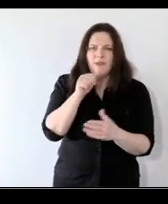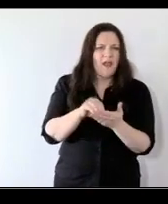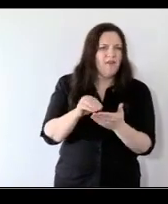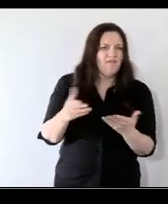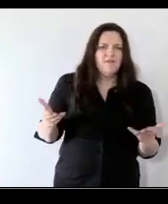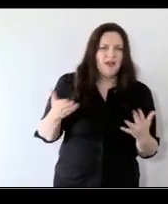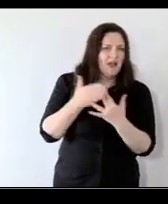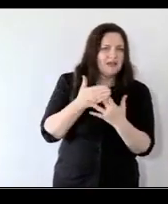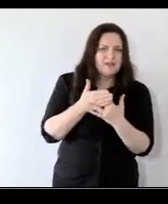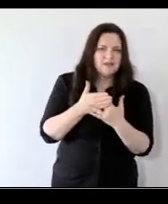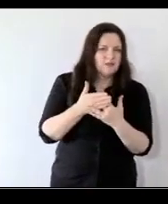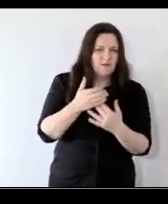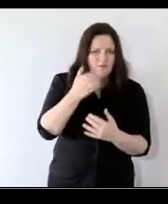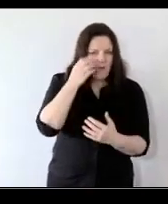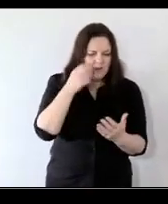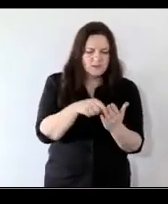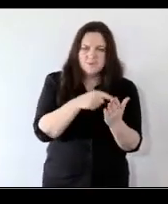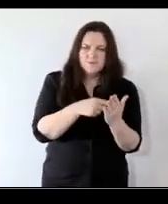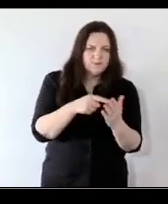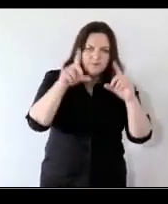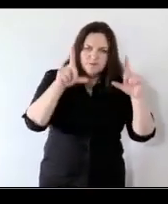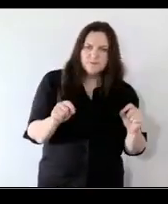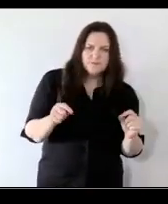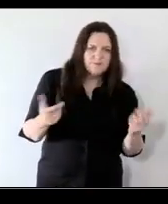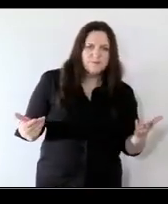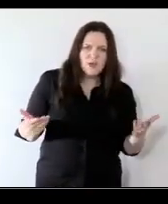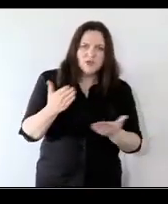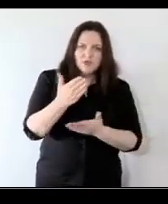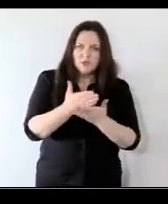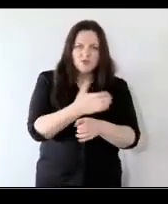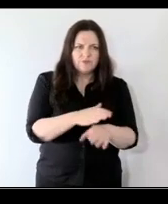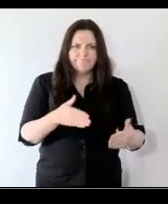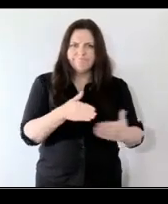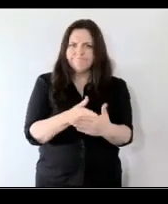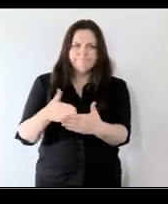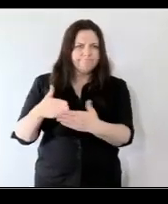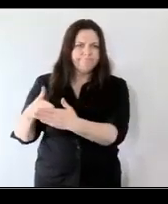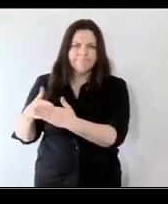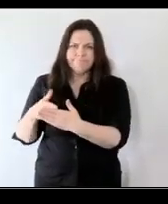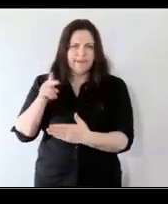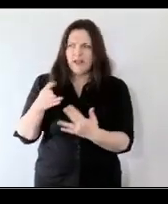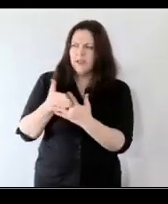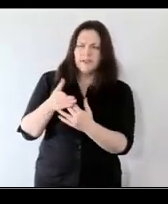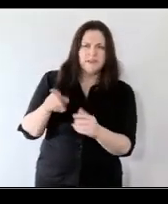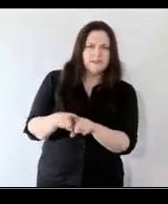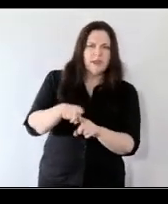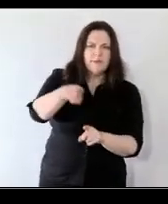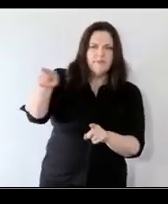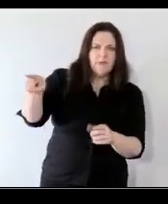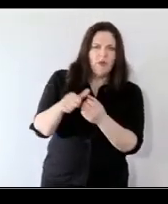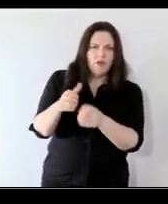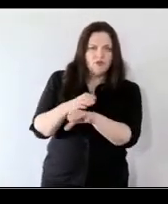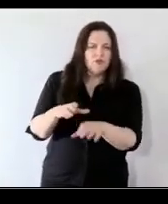access to the phones or the computers so many children actually weren't able to access education in a way that other children where